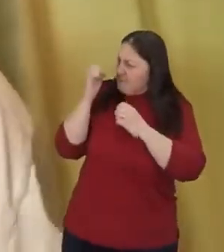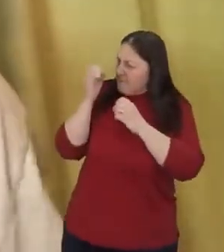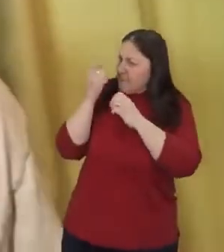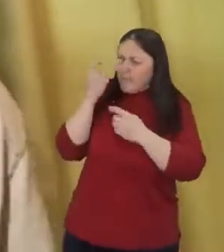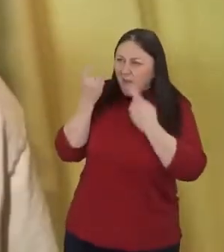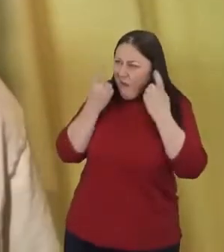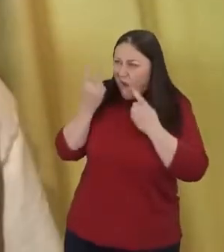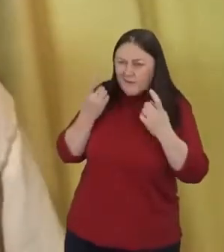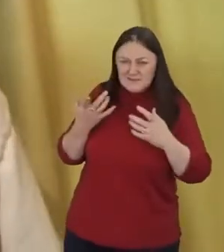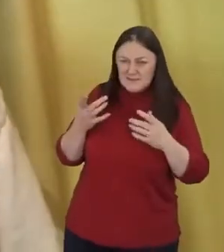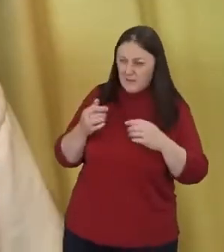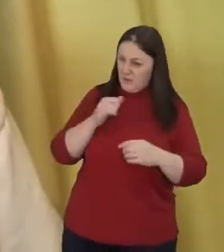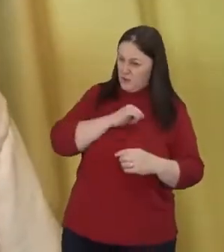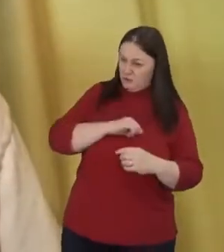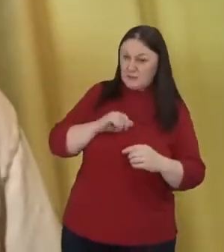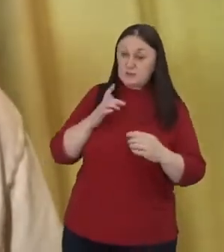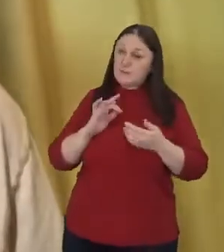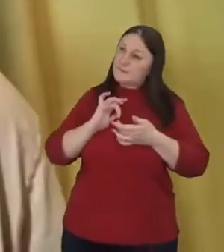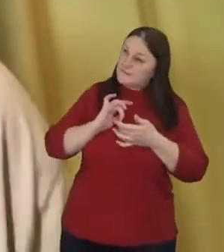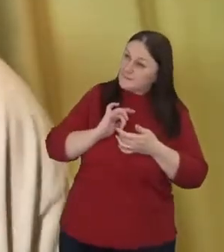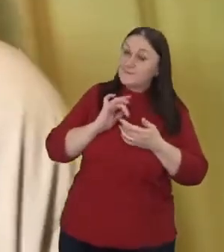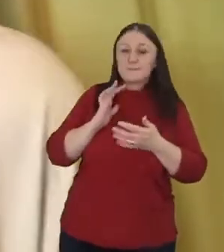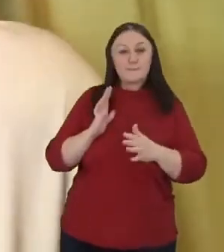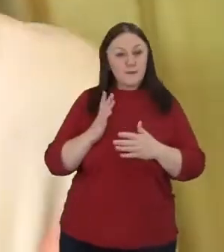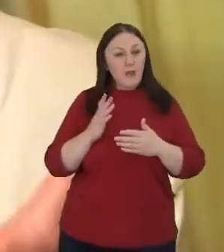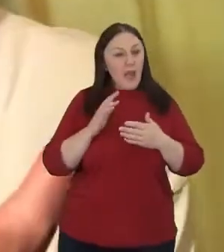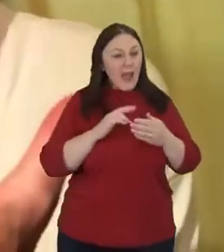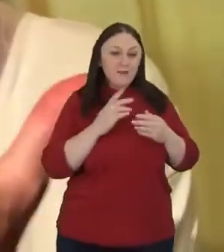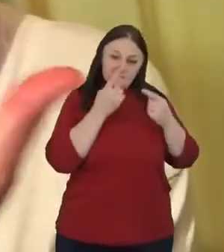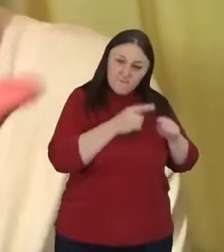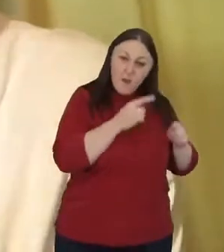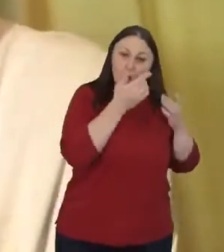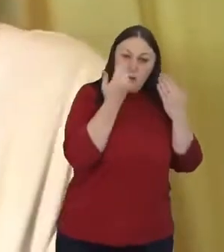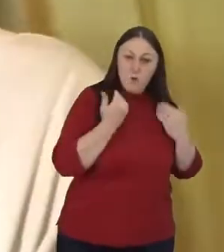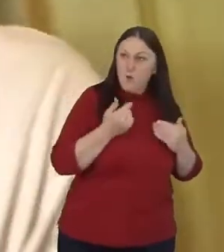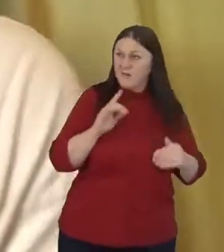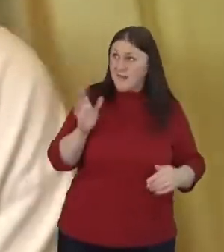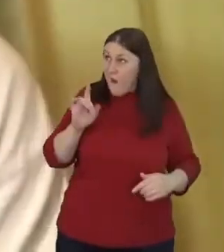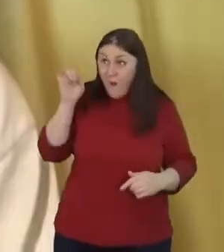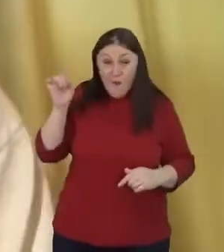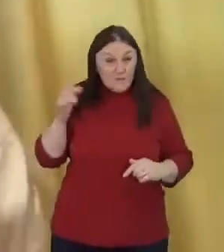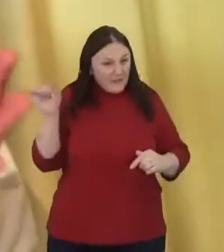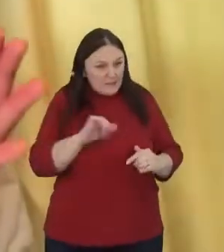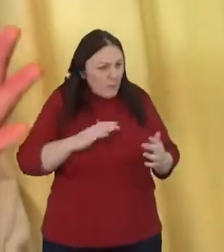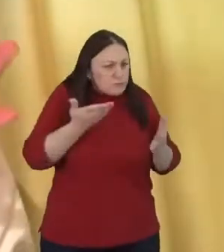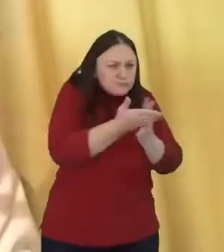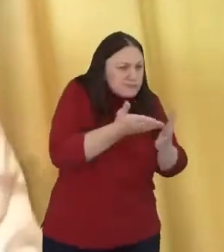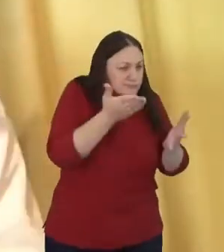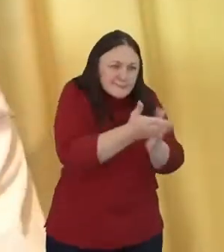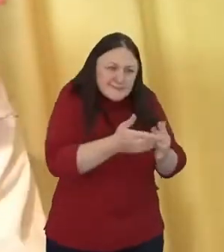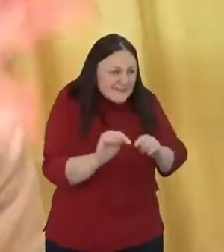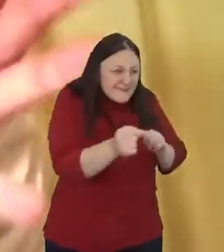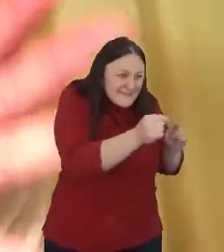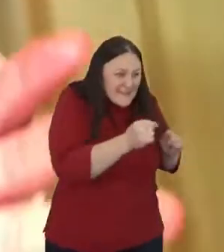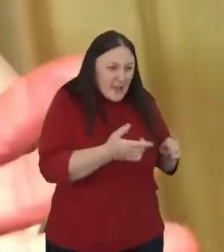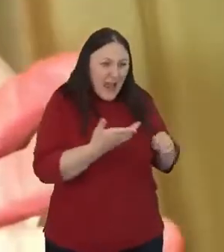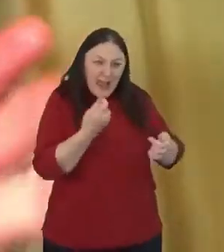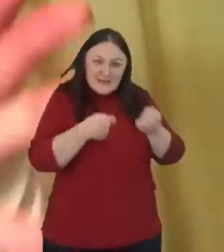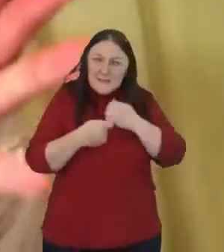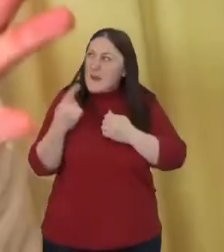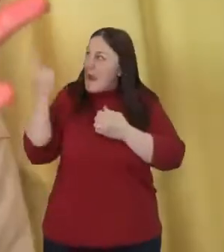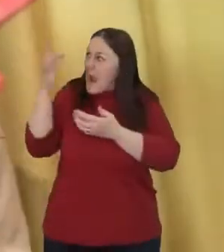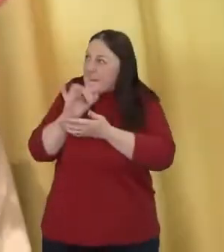Christians at their best have been holy troublemakers, creators of divine mischief, people who refuse